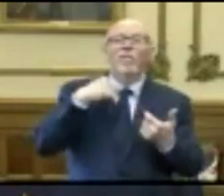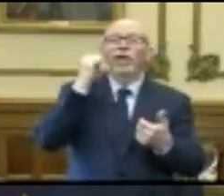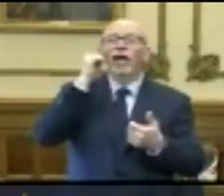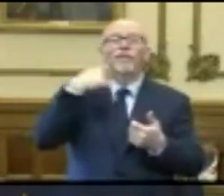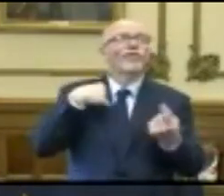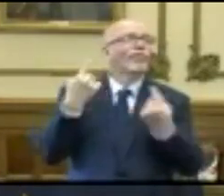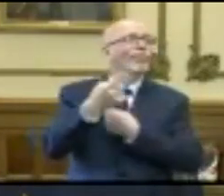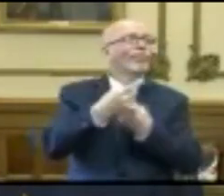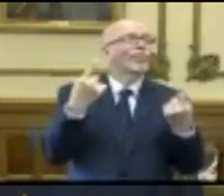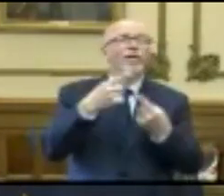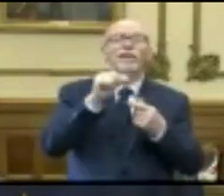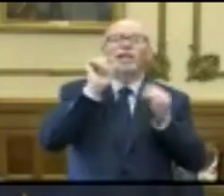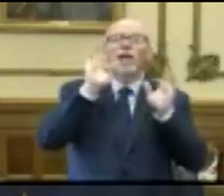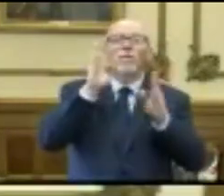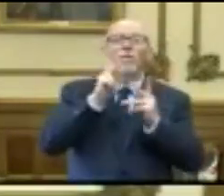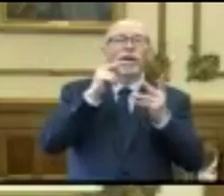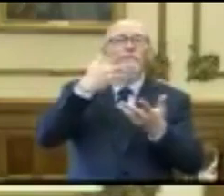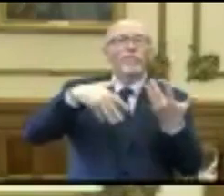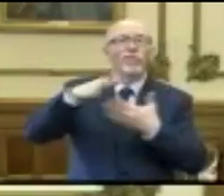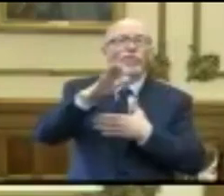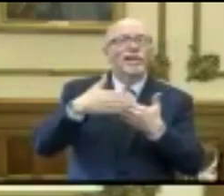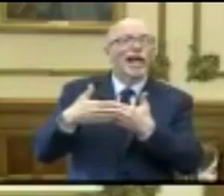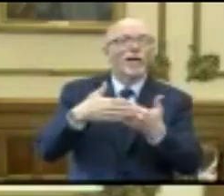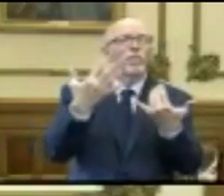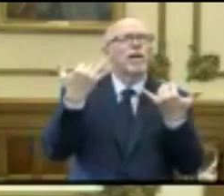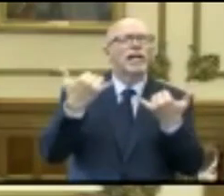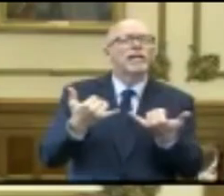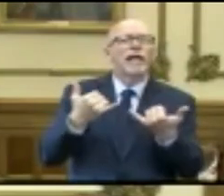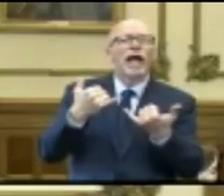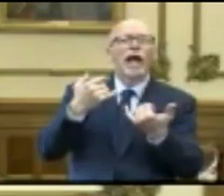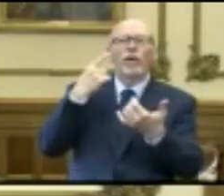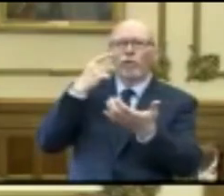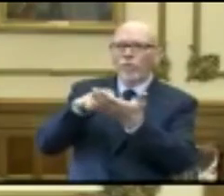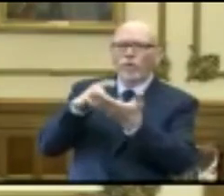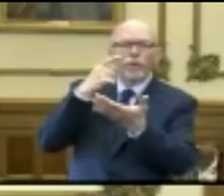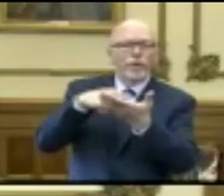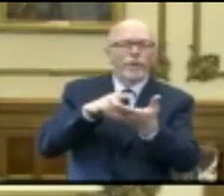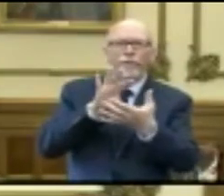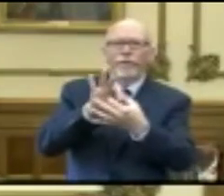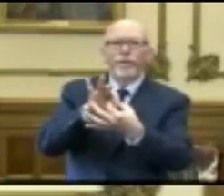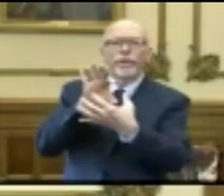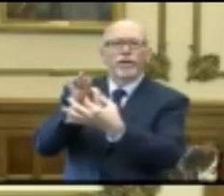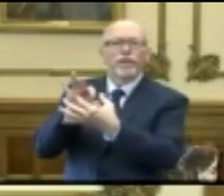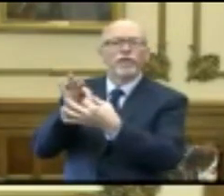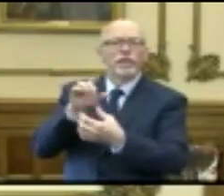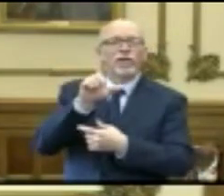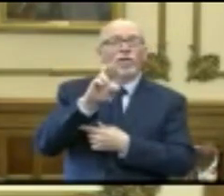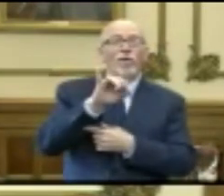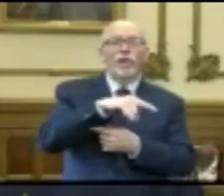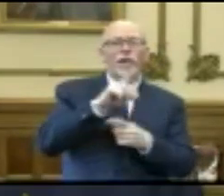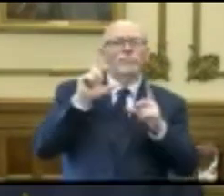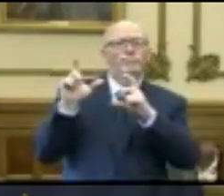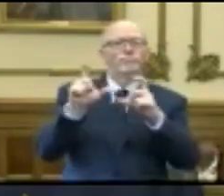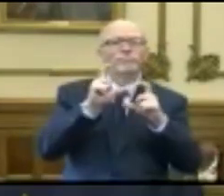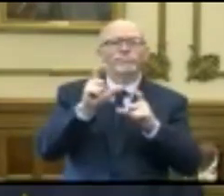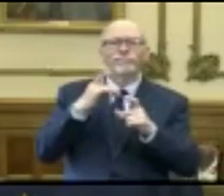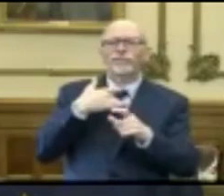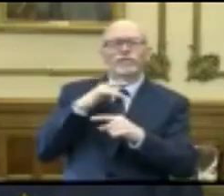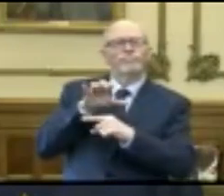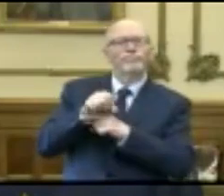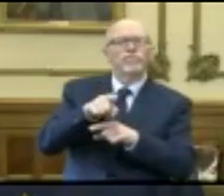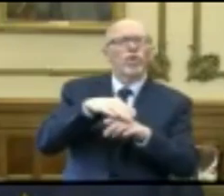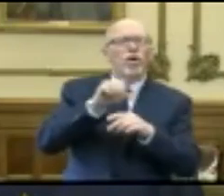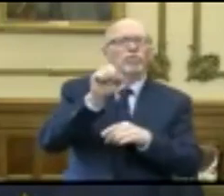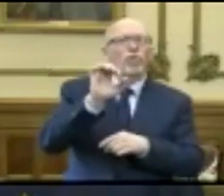distanced before this, and now they're starting to come together, and she's, Lori's capturing those. And so I know, Lori, it's just on